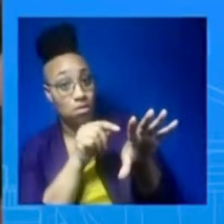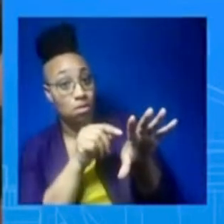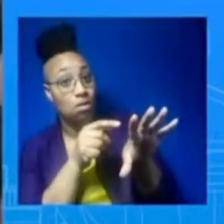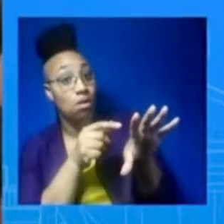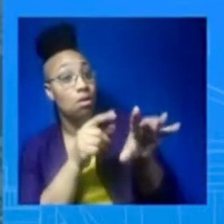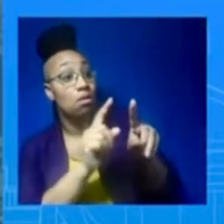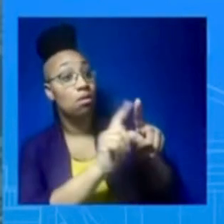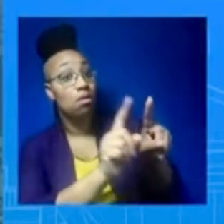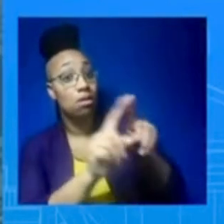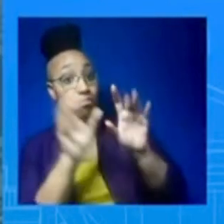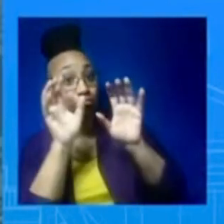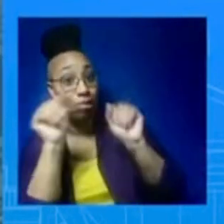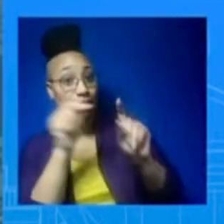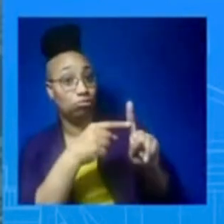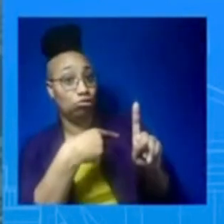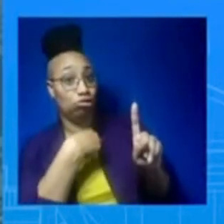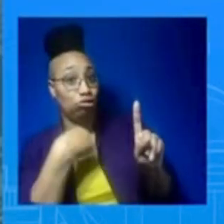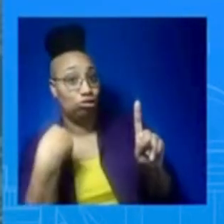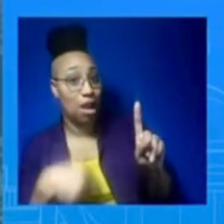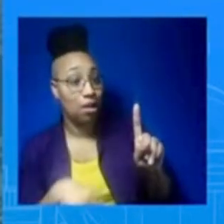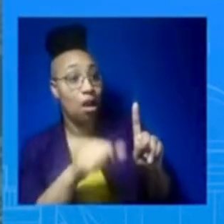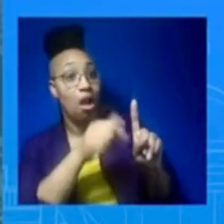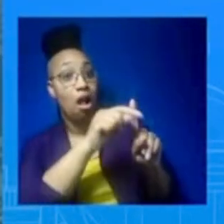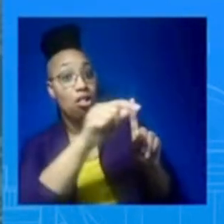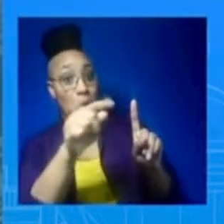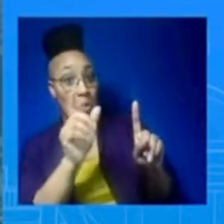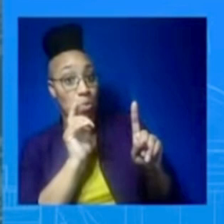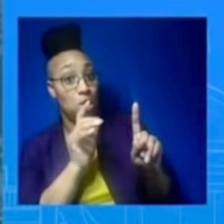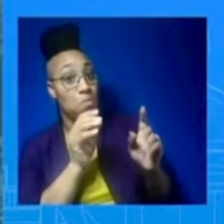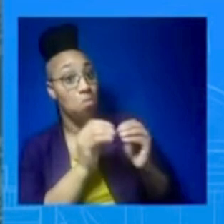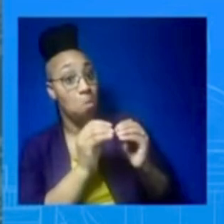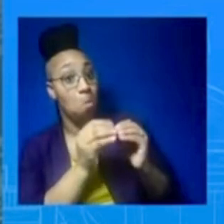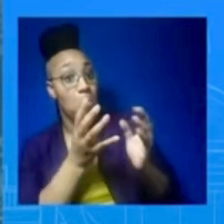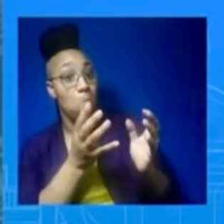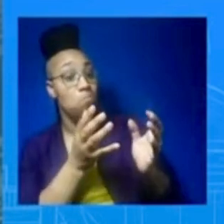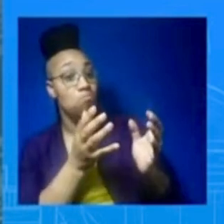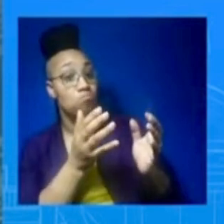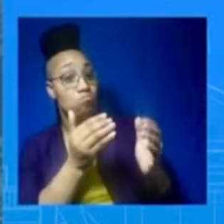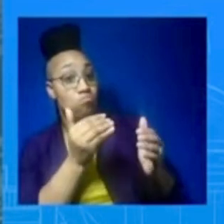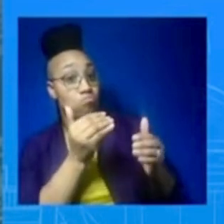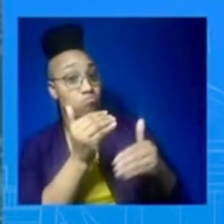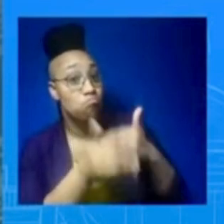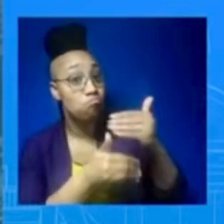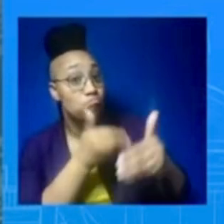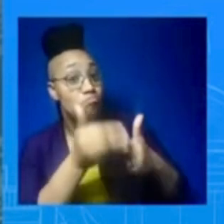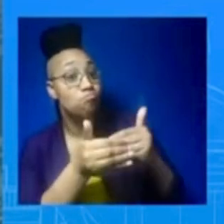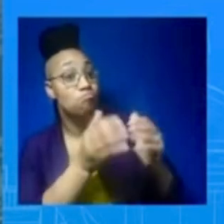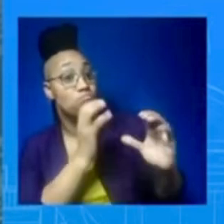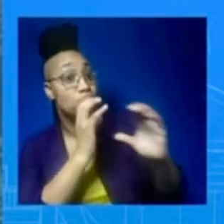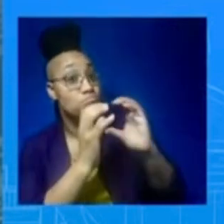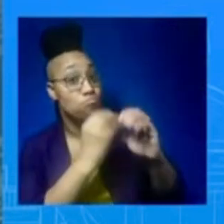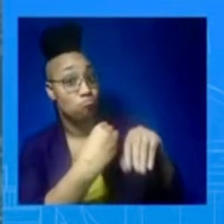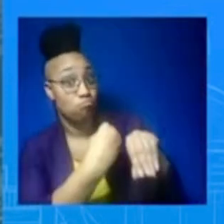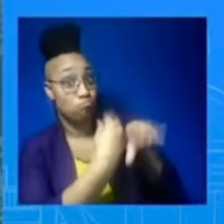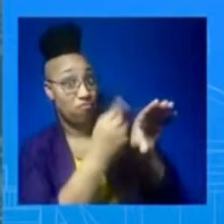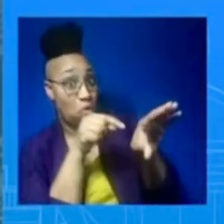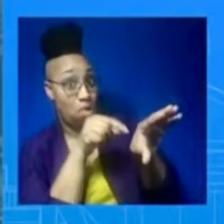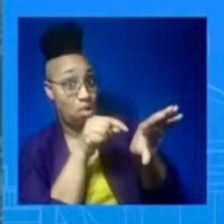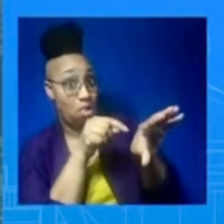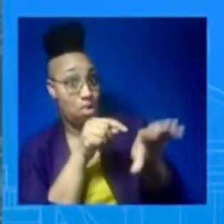There is an open line of communication. And I'm not denying that there aren't still tensions, particularly in the wake of the spy balloon.